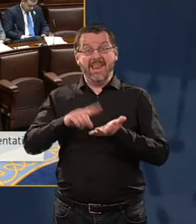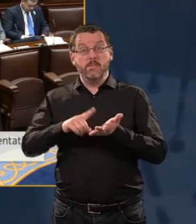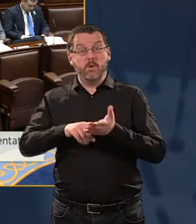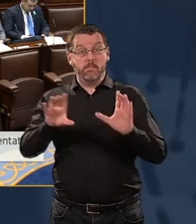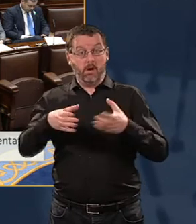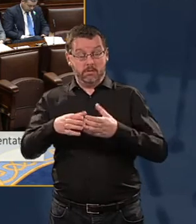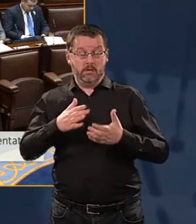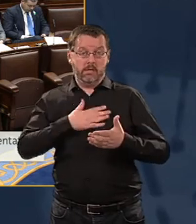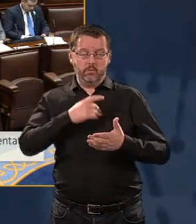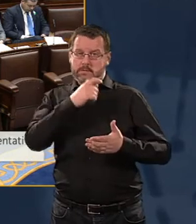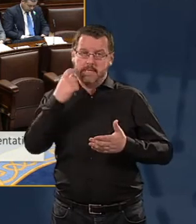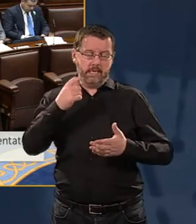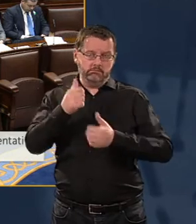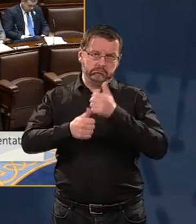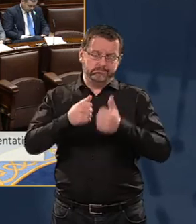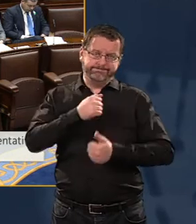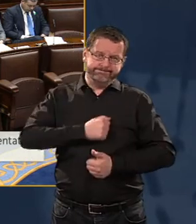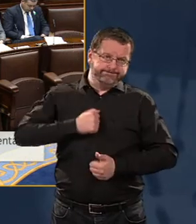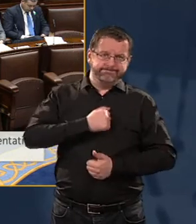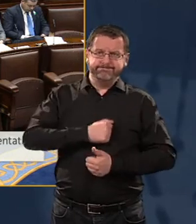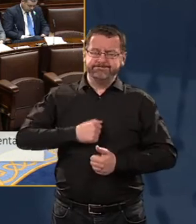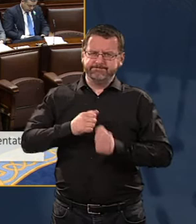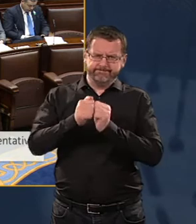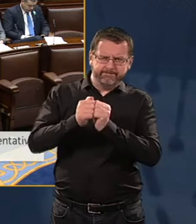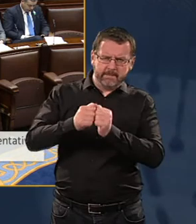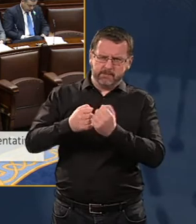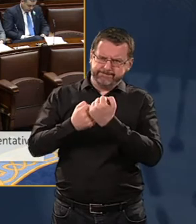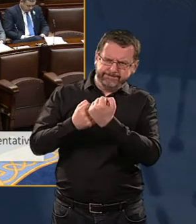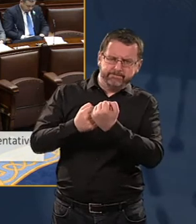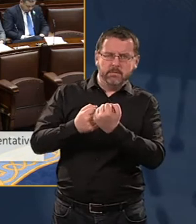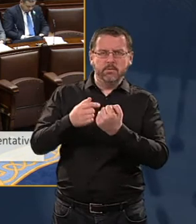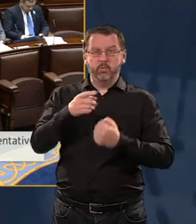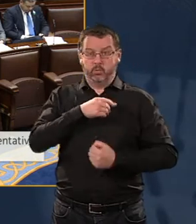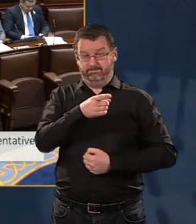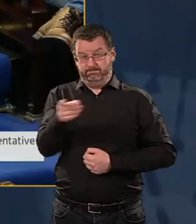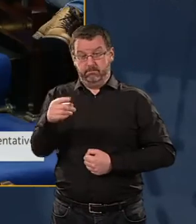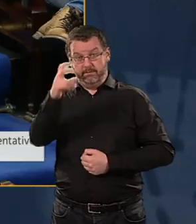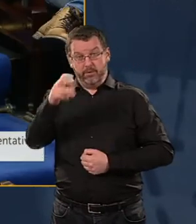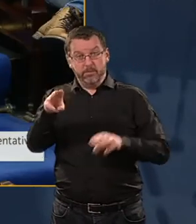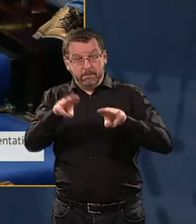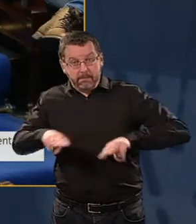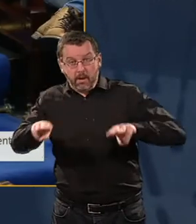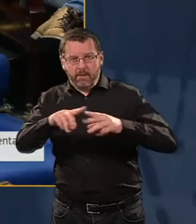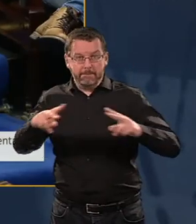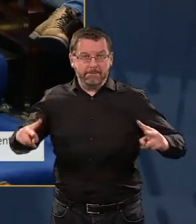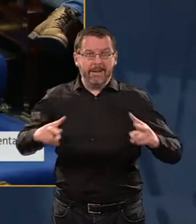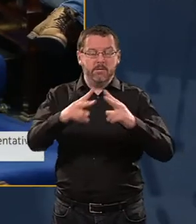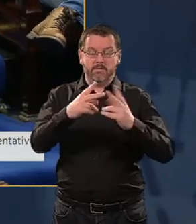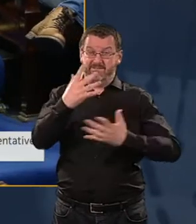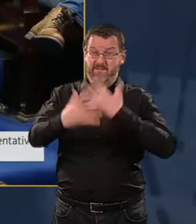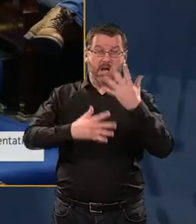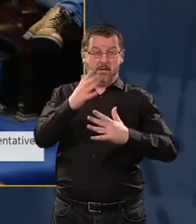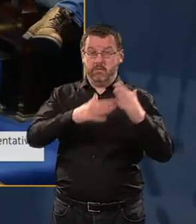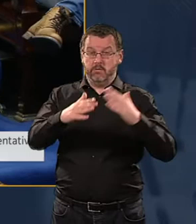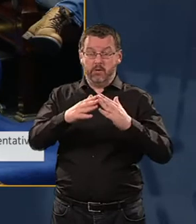my support and solidarity for the people of Paris and of France on the devastating fire at Notre Dame de Paris last night,